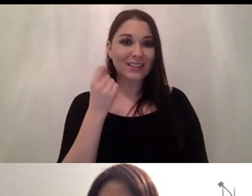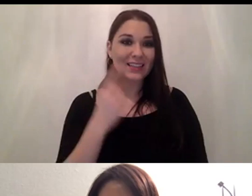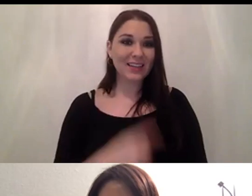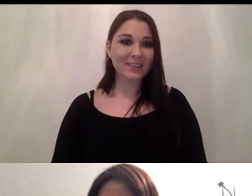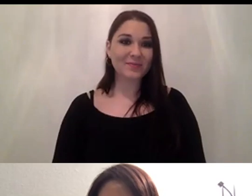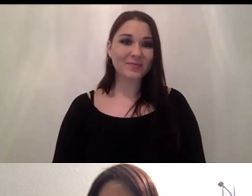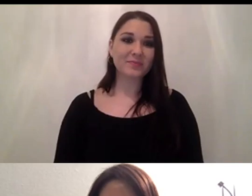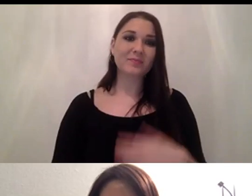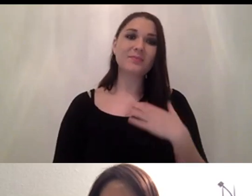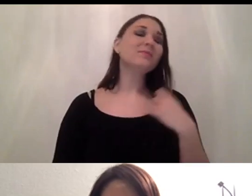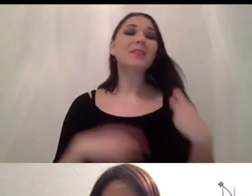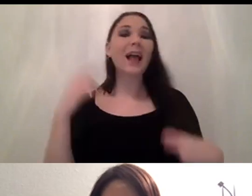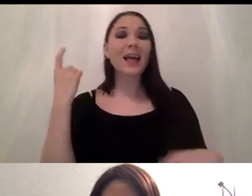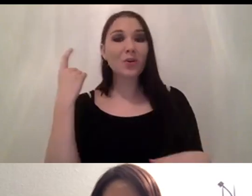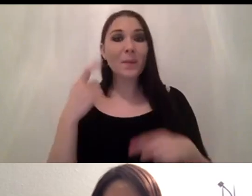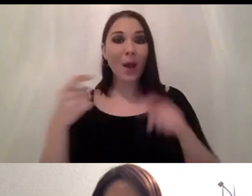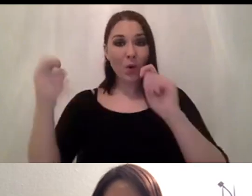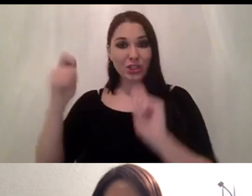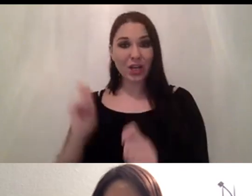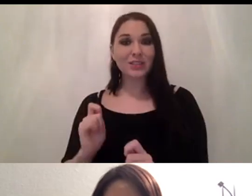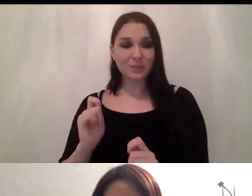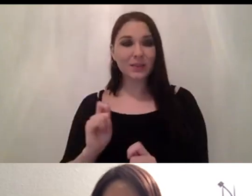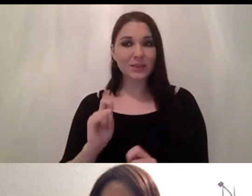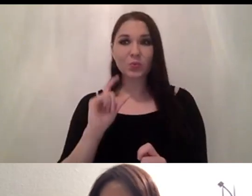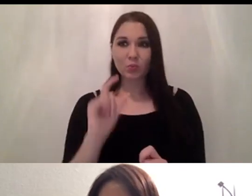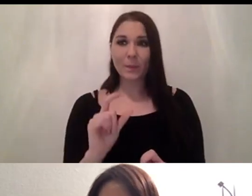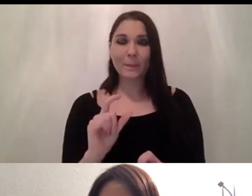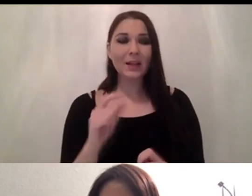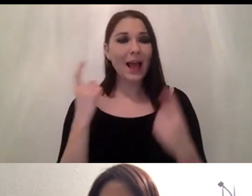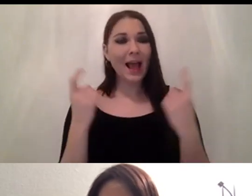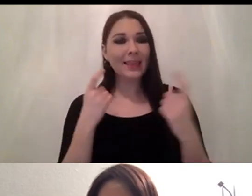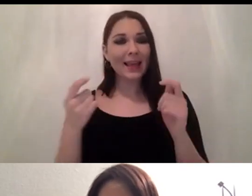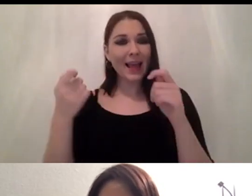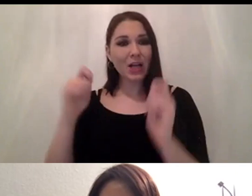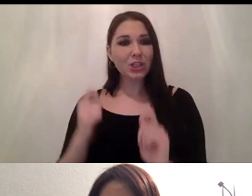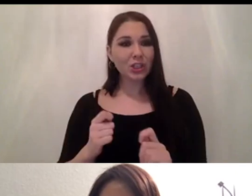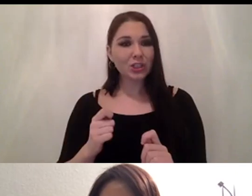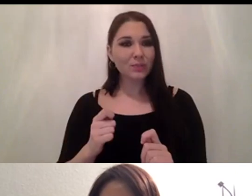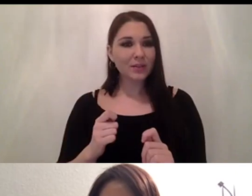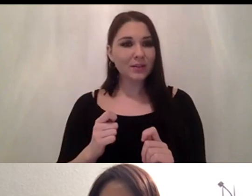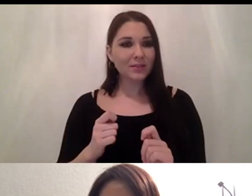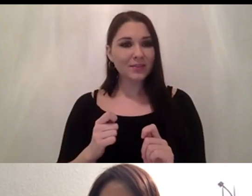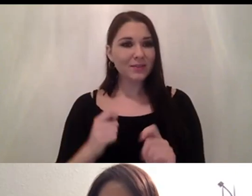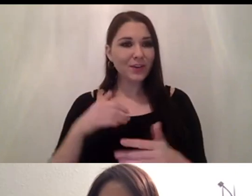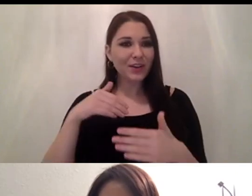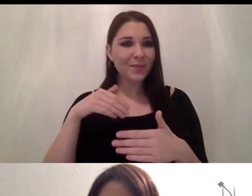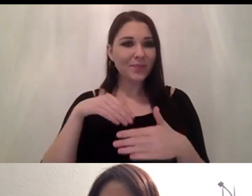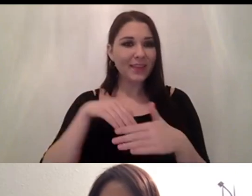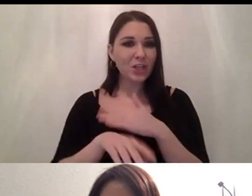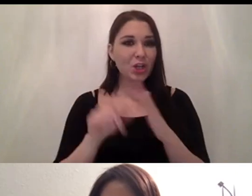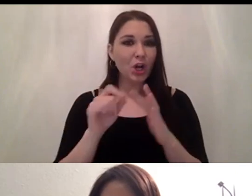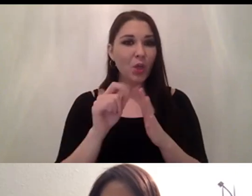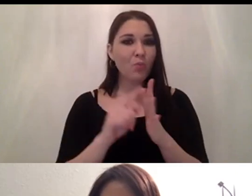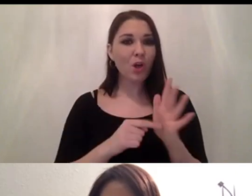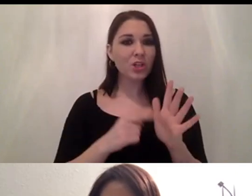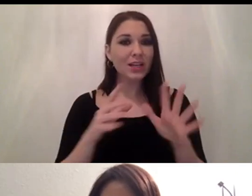also thought about adjusting it a little bit so the ai project canvas i think can be adjusted a little bit for internal projects versus then for let's say